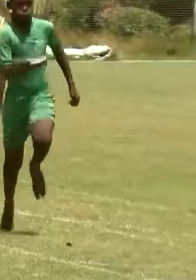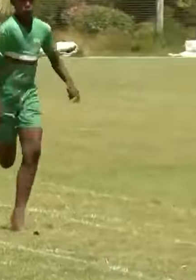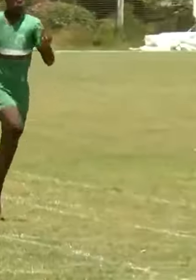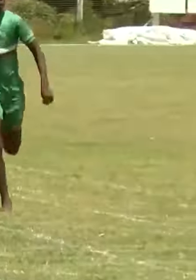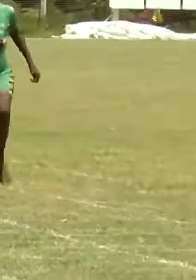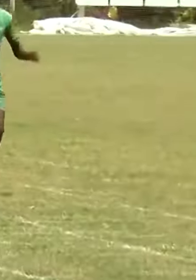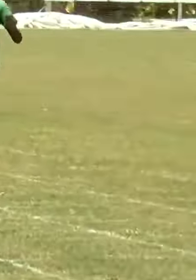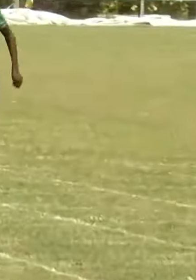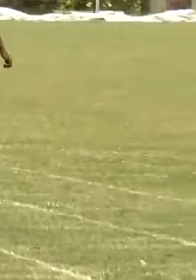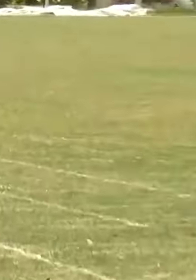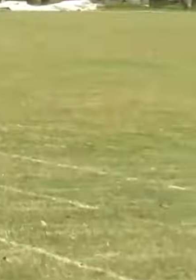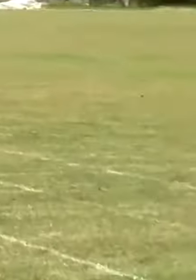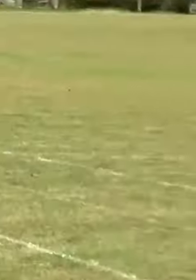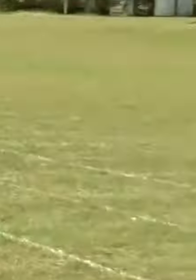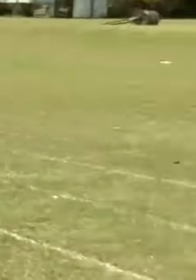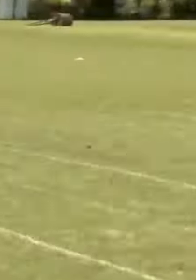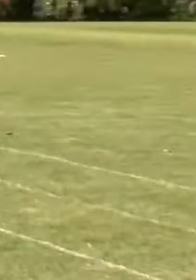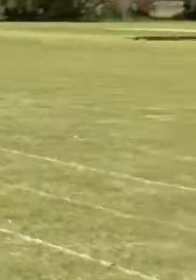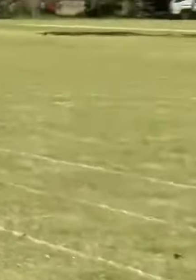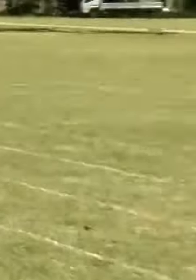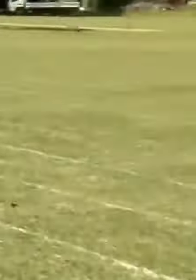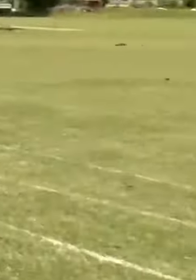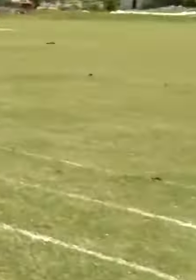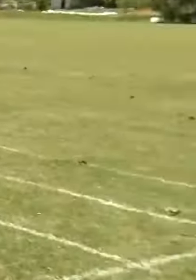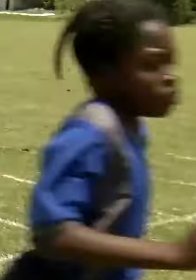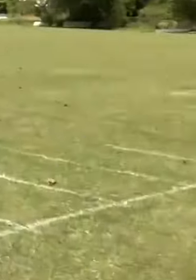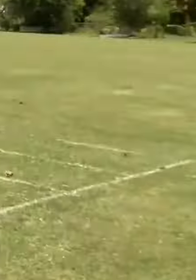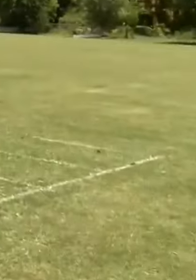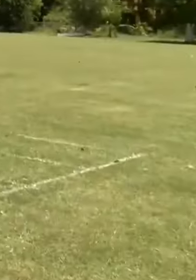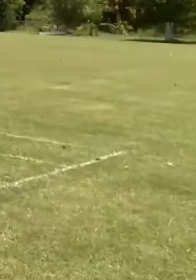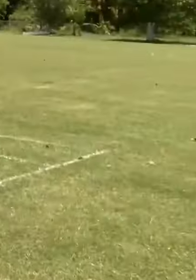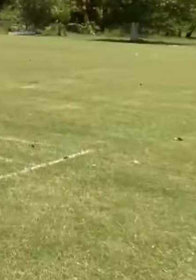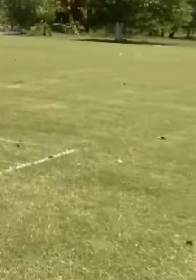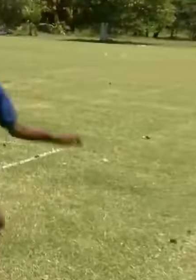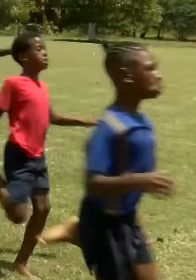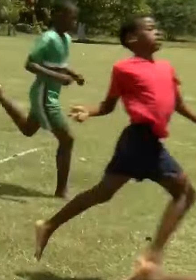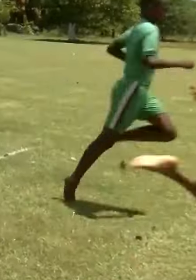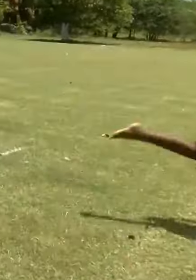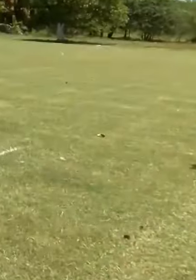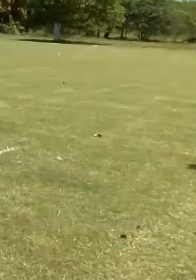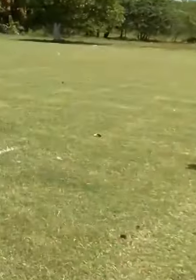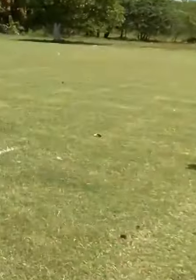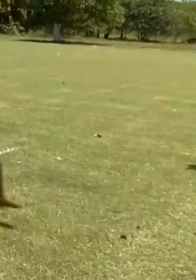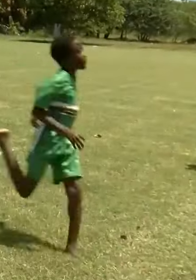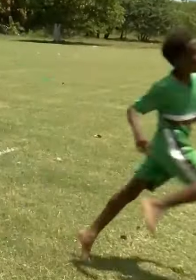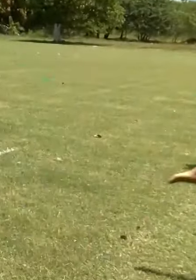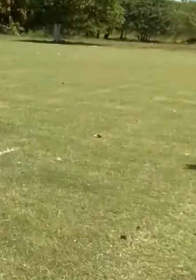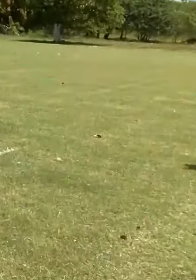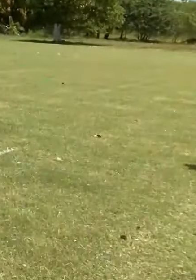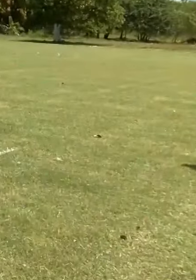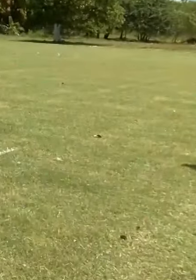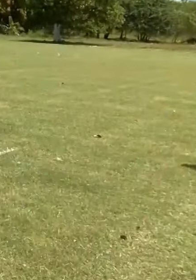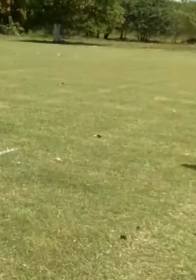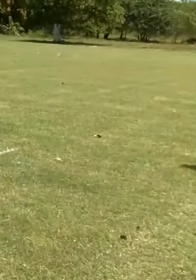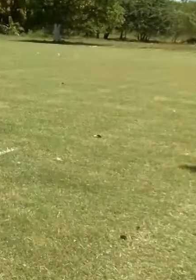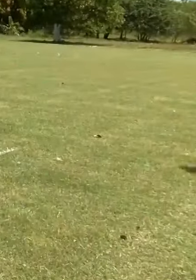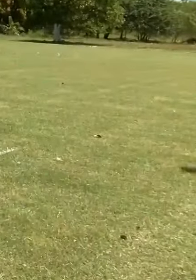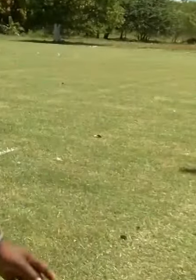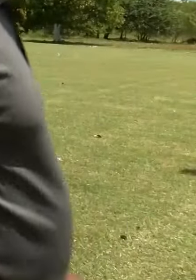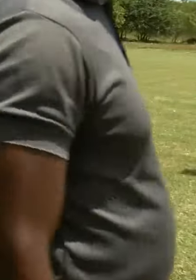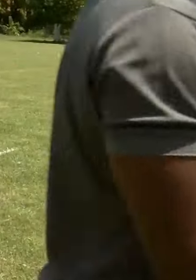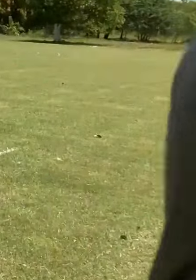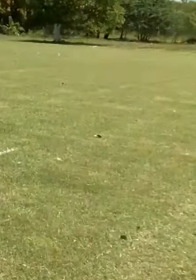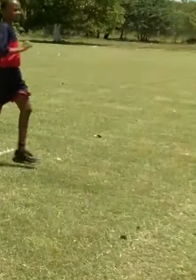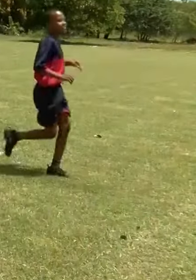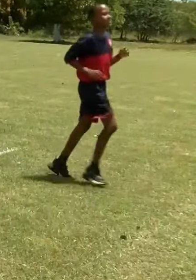pulled away from the field with speed to burn. That's impressive. His schoolmate Raquan Herewood was second with Thierry Butcher